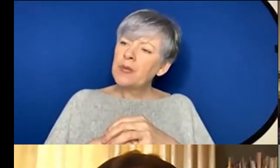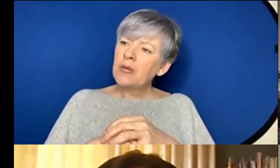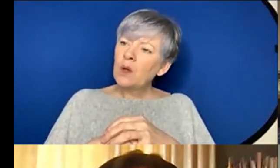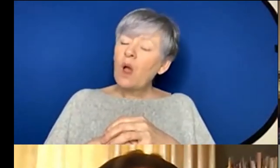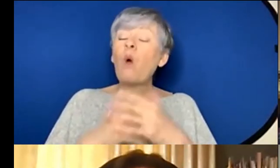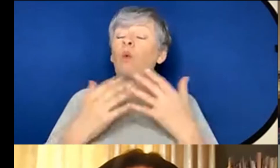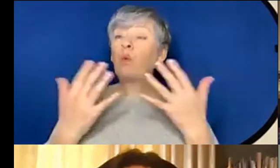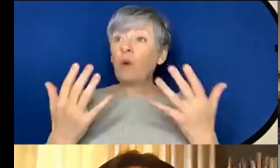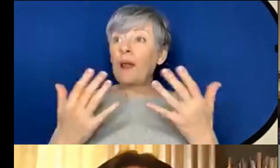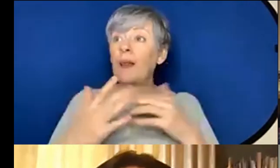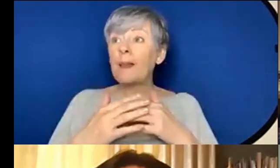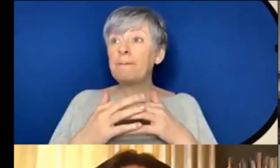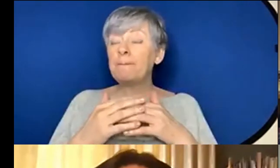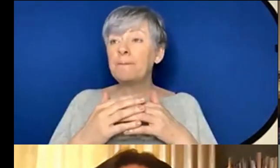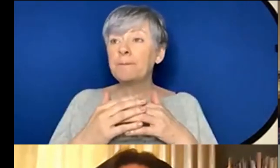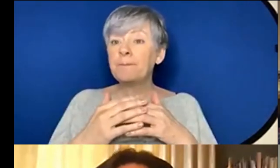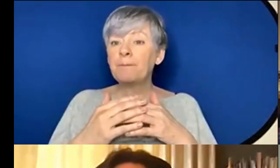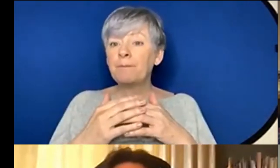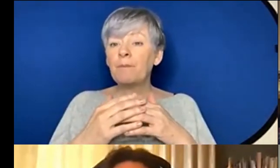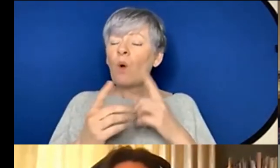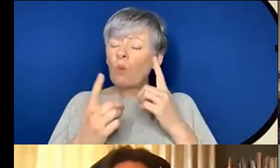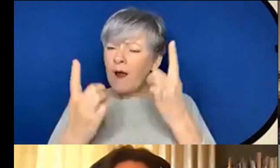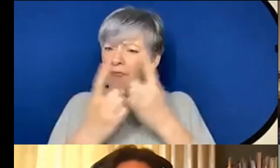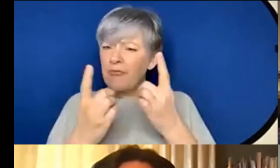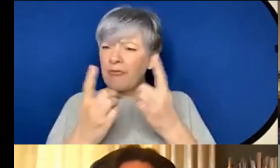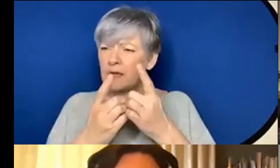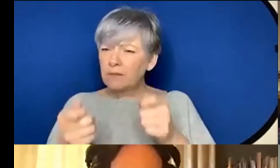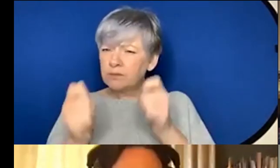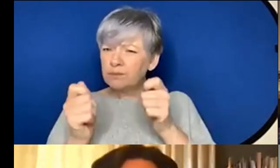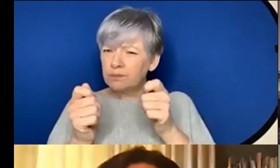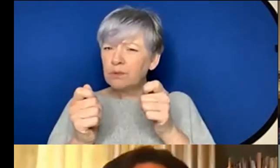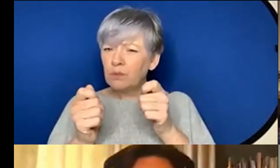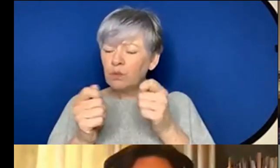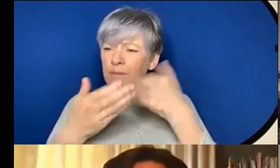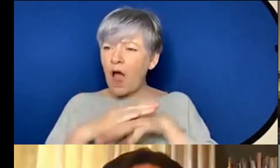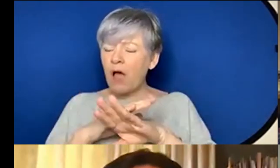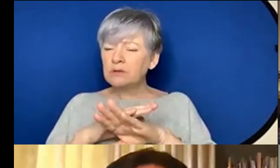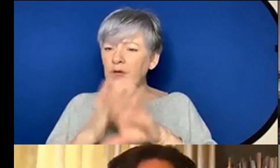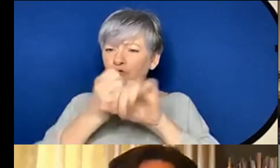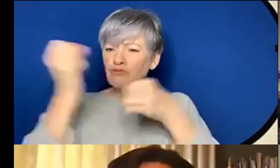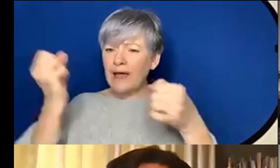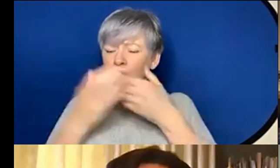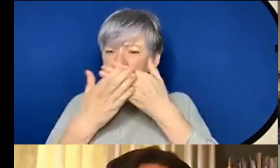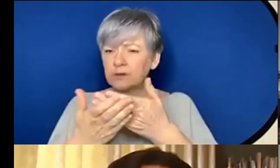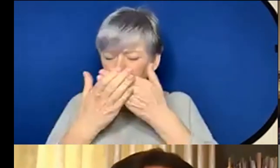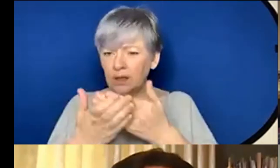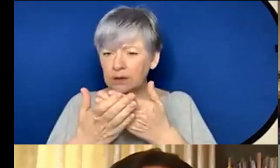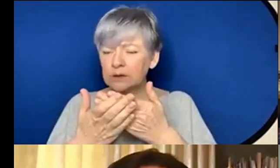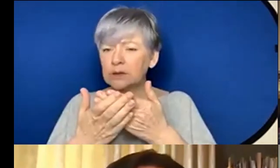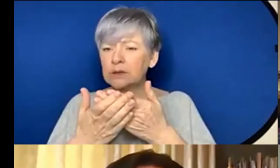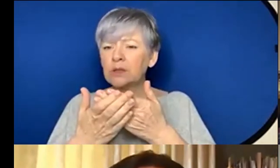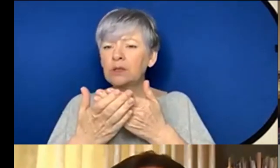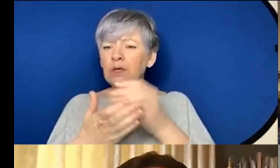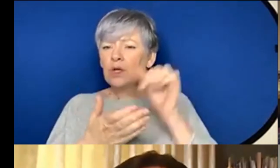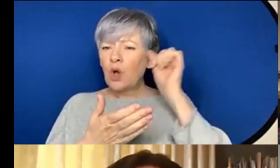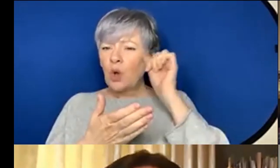well um one thing that did um come up I think in my undergraduate studies in particular was um did you know the